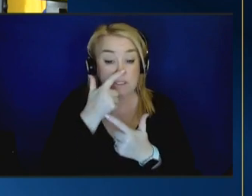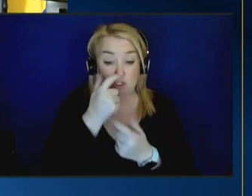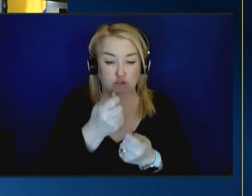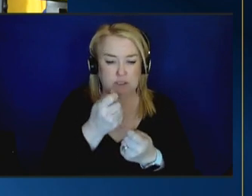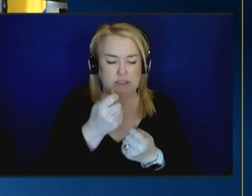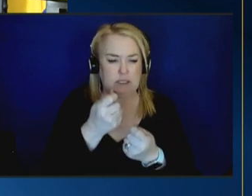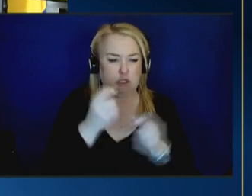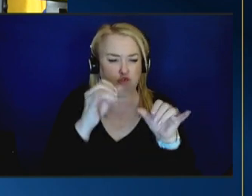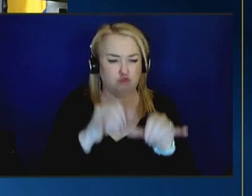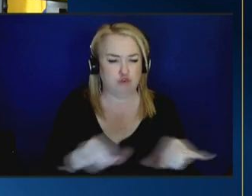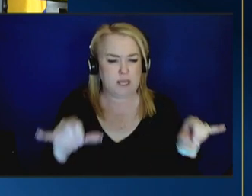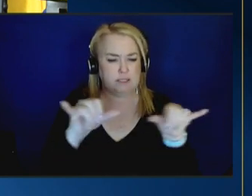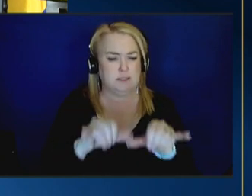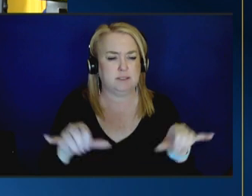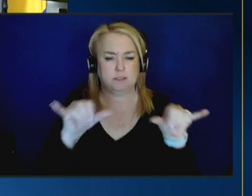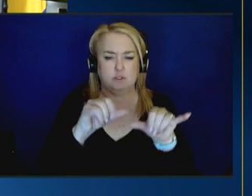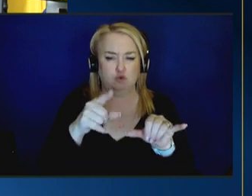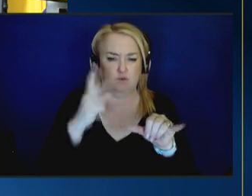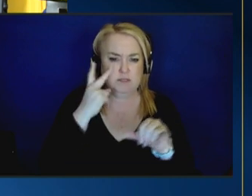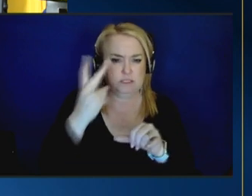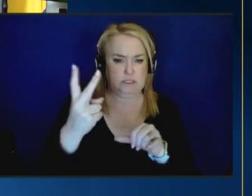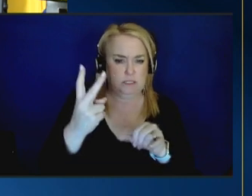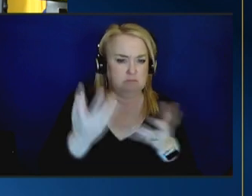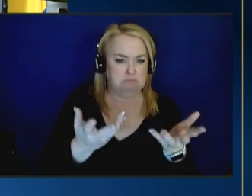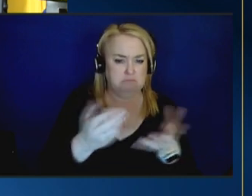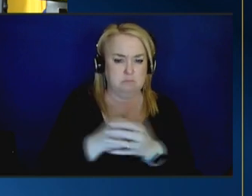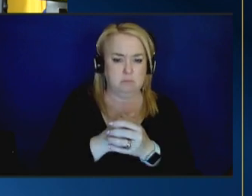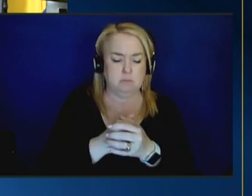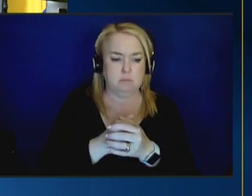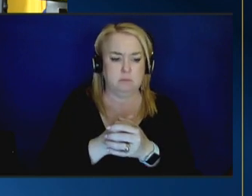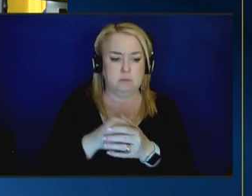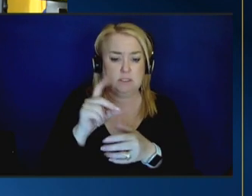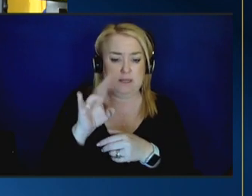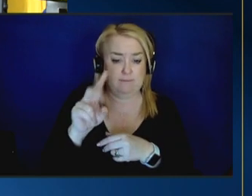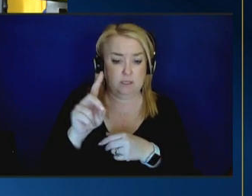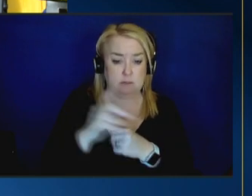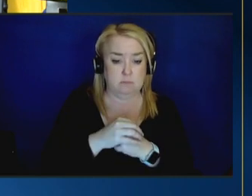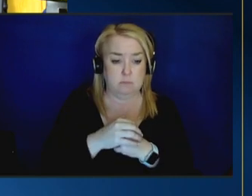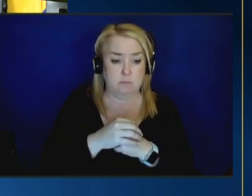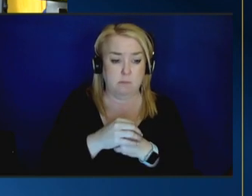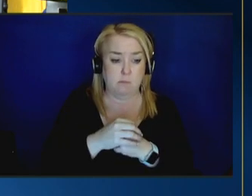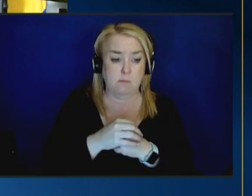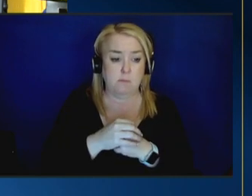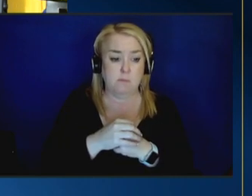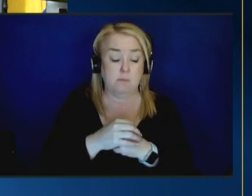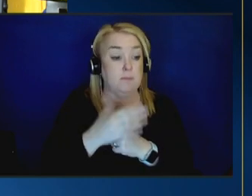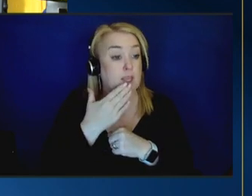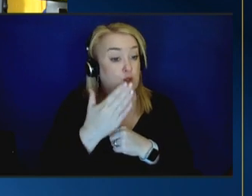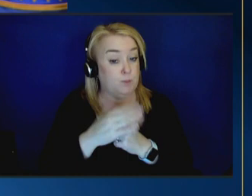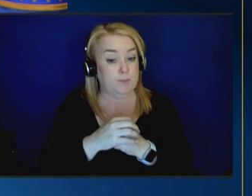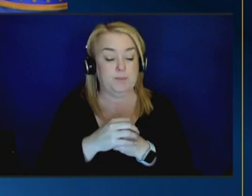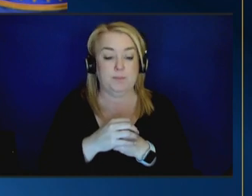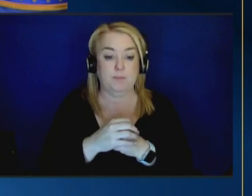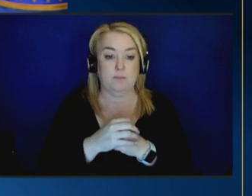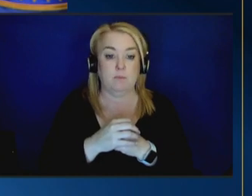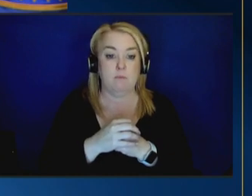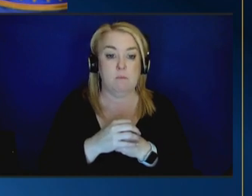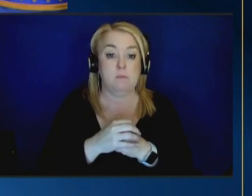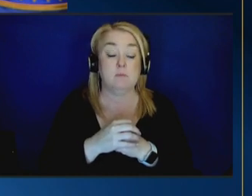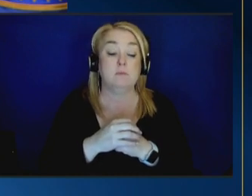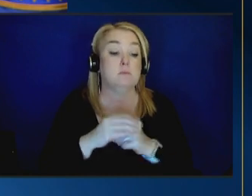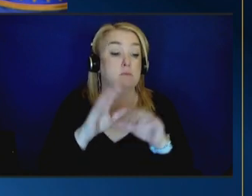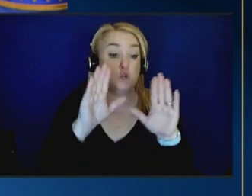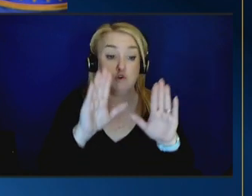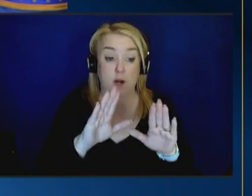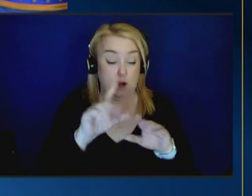that you have seen across jurisdictions i want to start with david um thank you um well great question